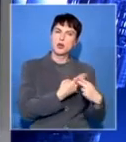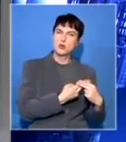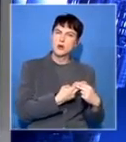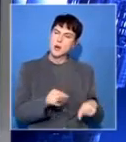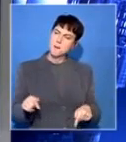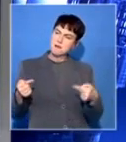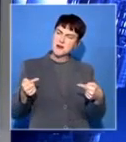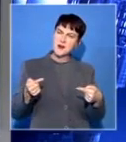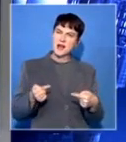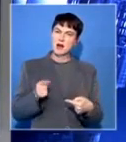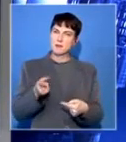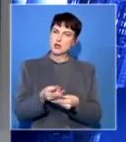with?